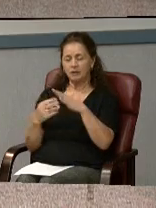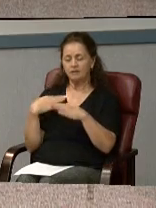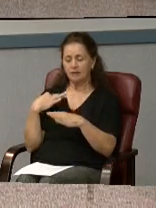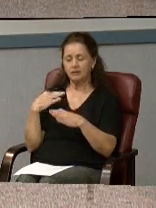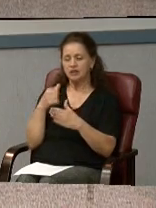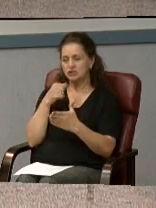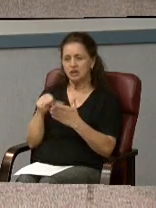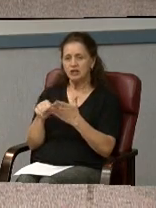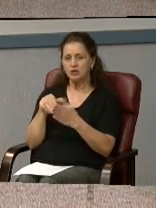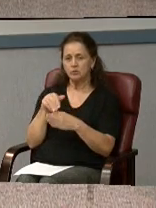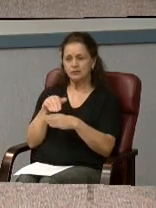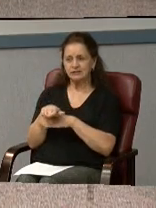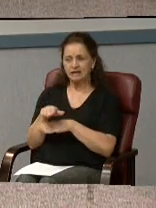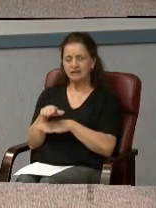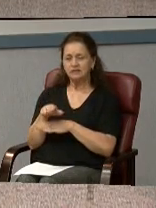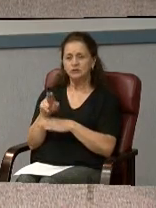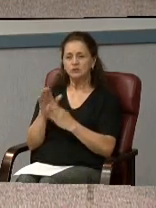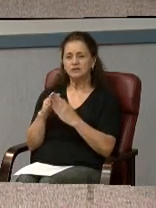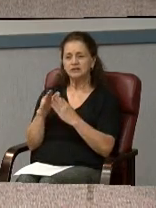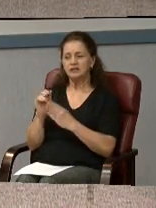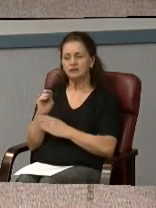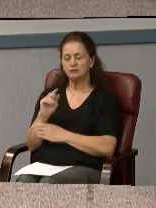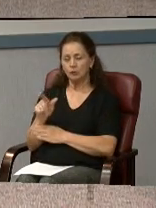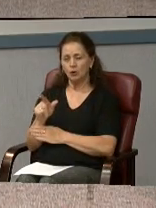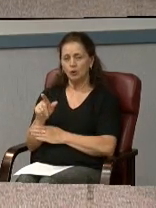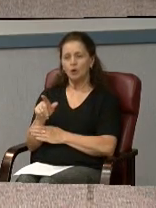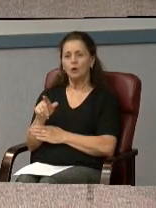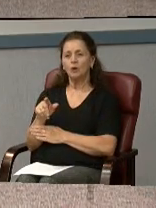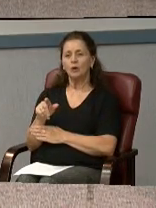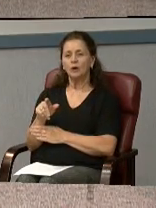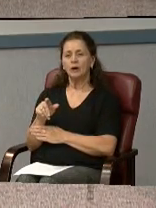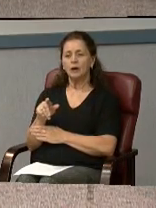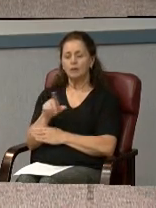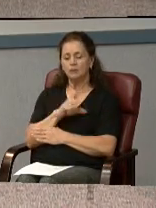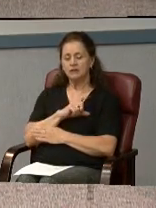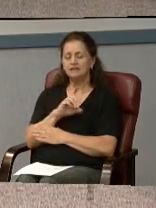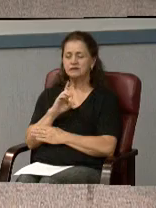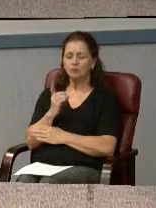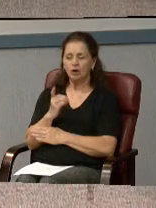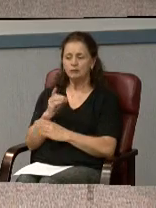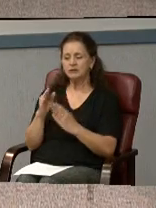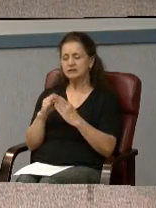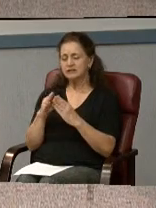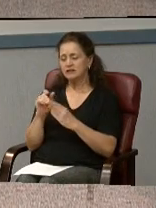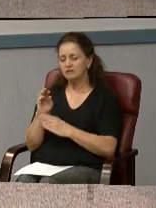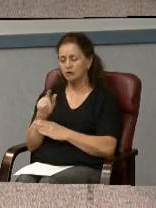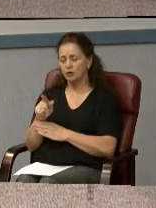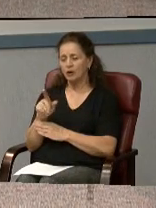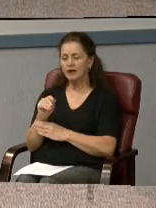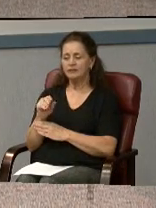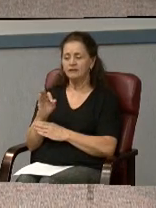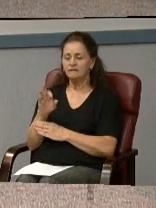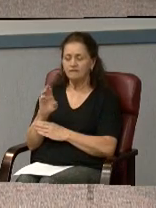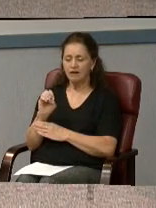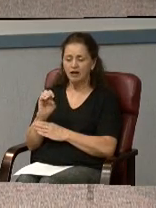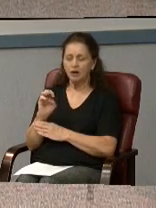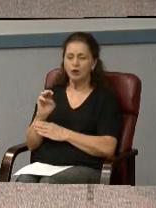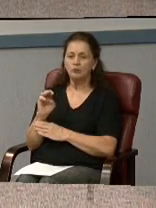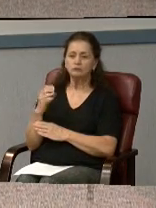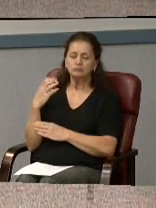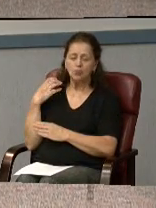to the City of Laurel Department of Parks and Recreation, Public Works, Police Department and City of Laurel Fire Marshal's Office, Office of Planning,